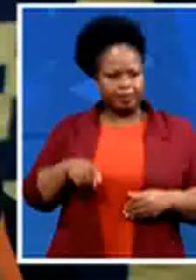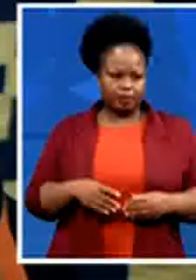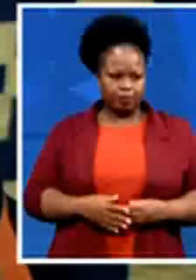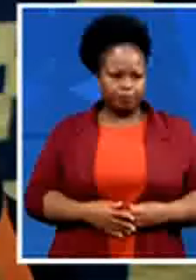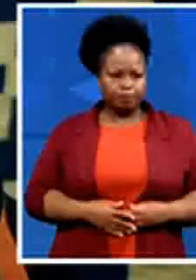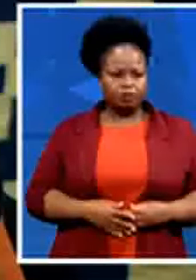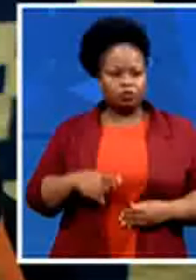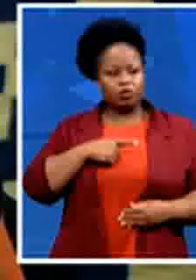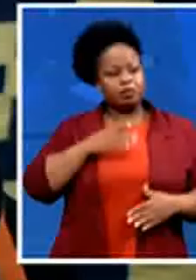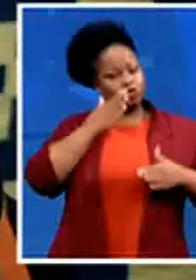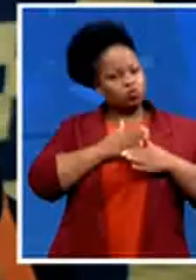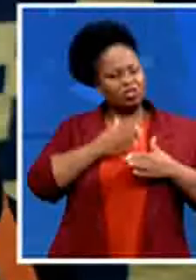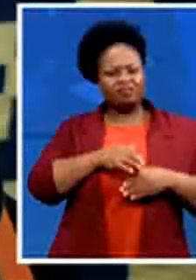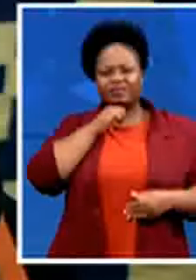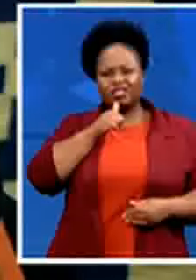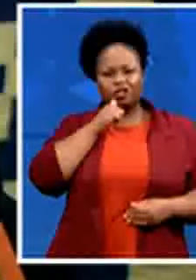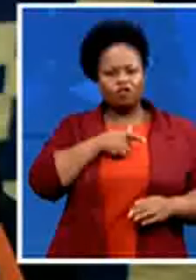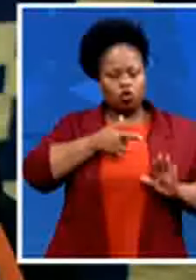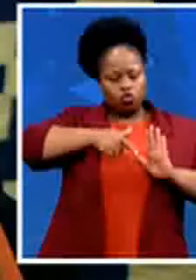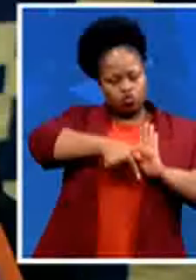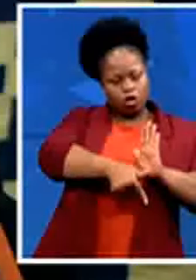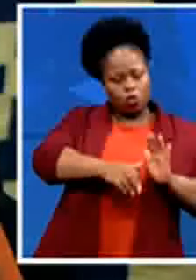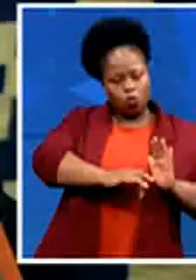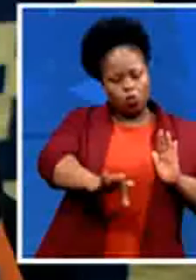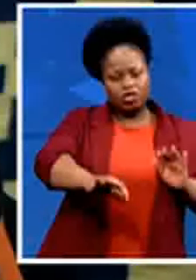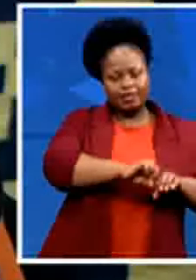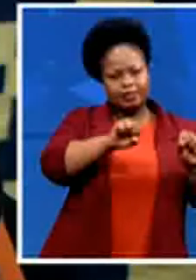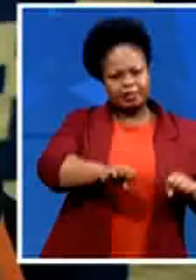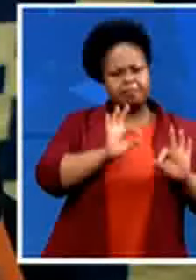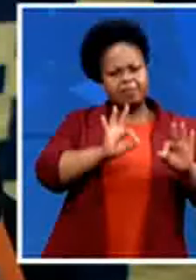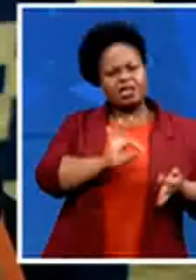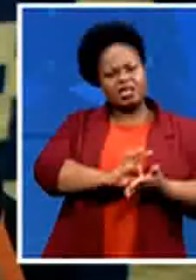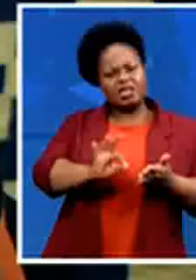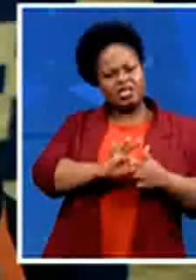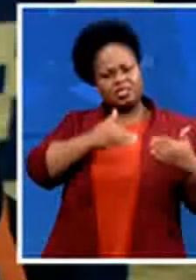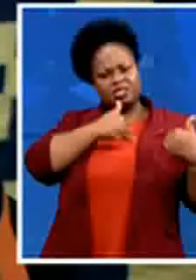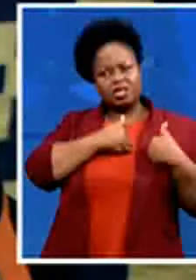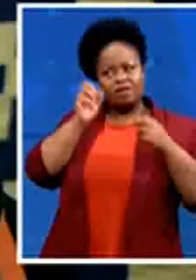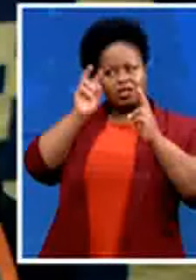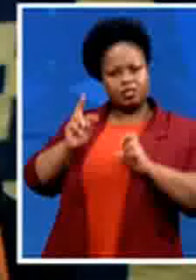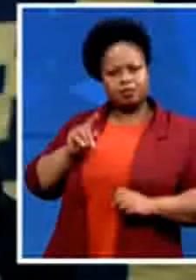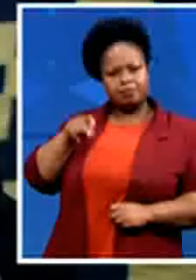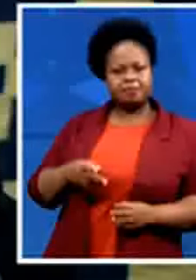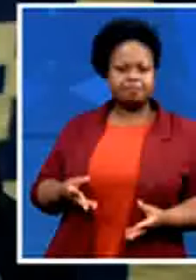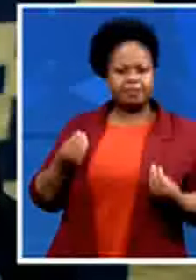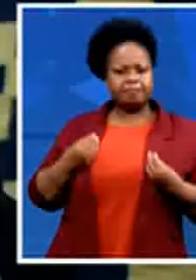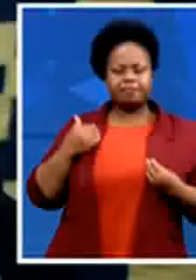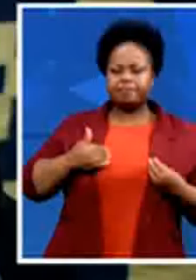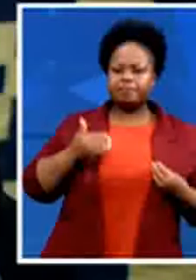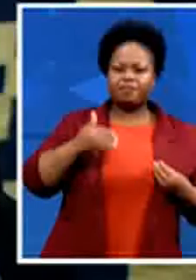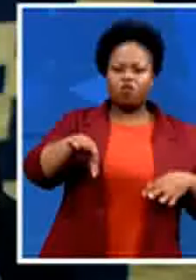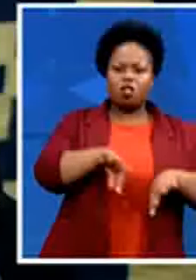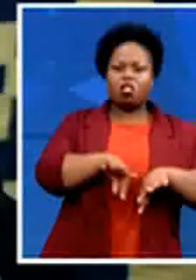system clean water safer electricity regular rubbish removal and safe uh